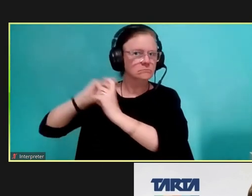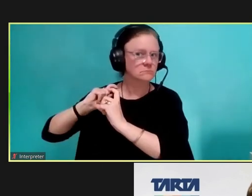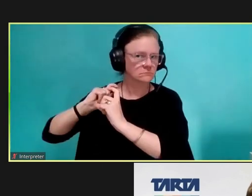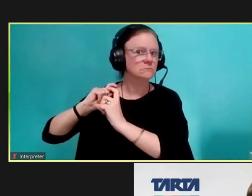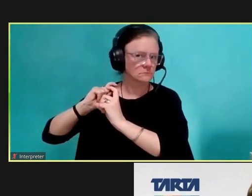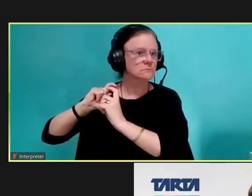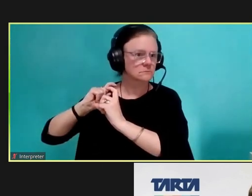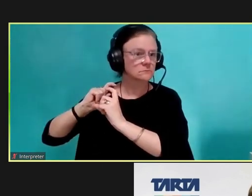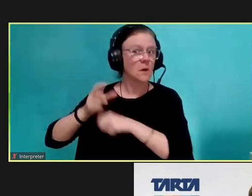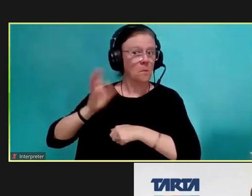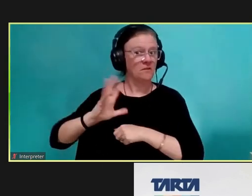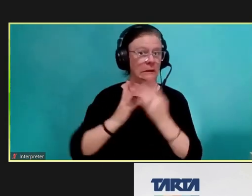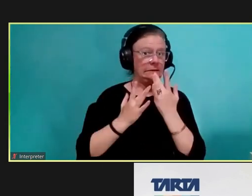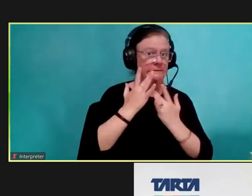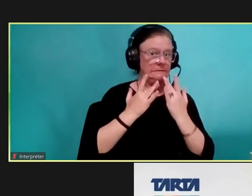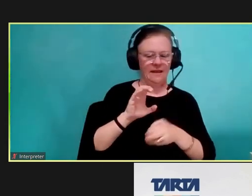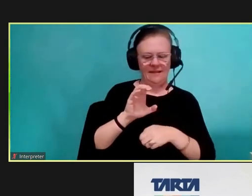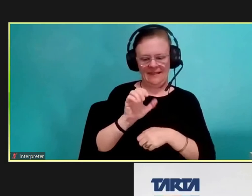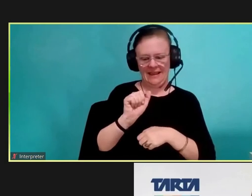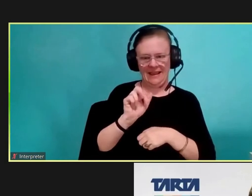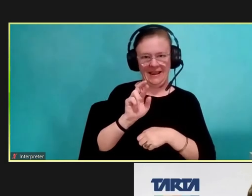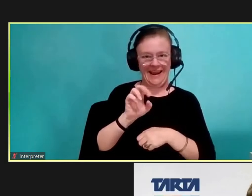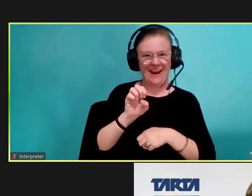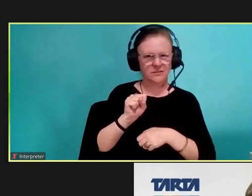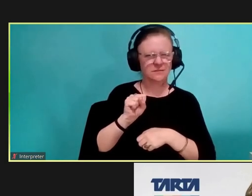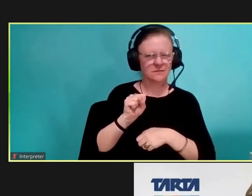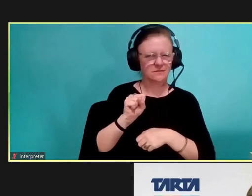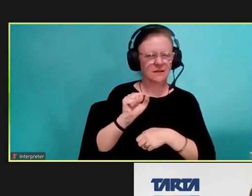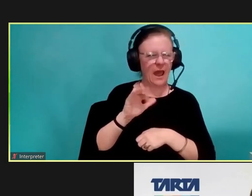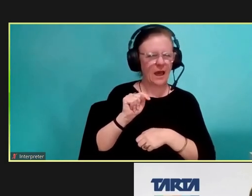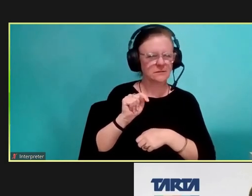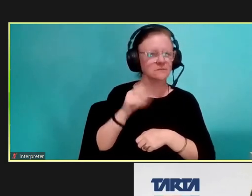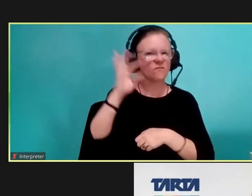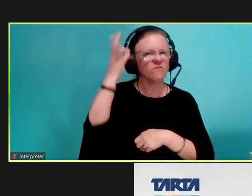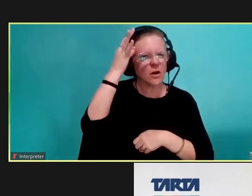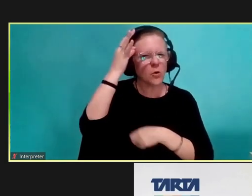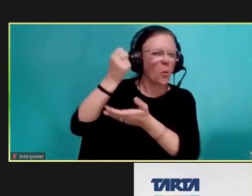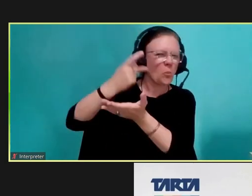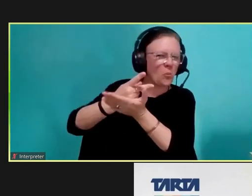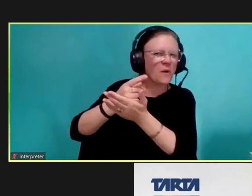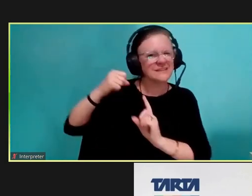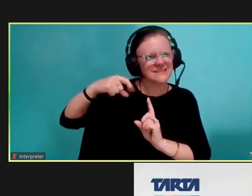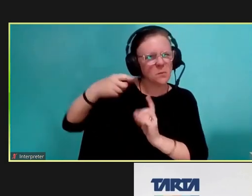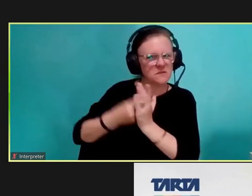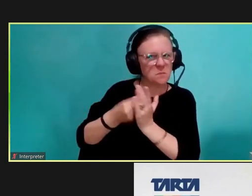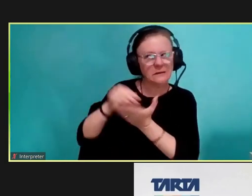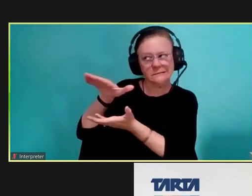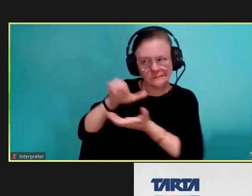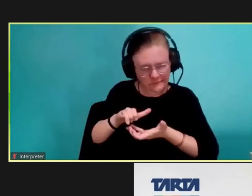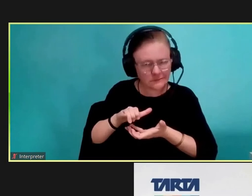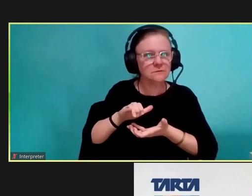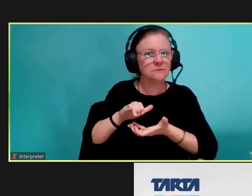Initially, we were running off of the CARES Act. Sean I can't remember off the top of my head how much money it provided,